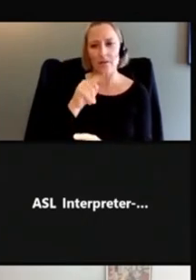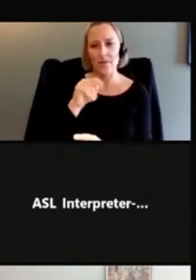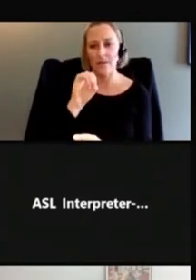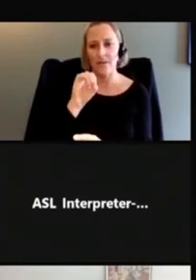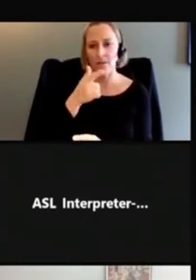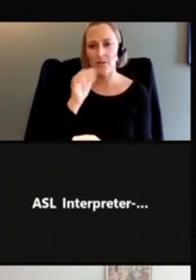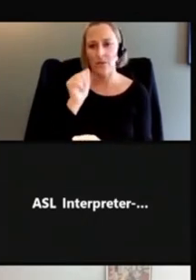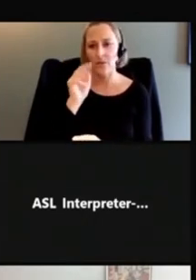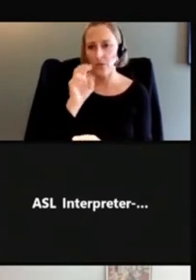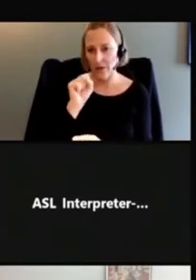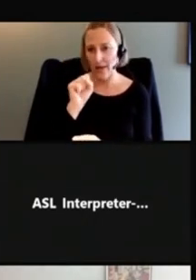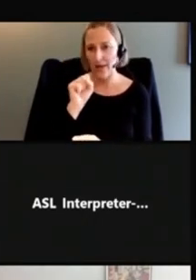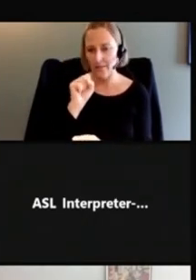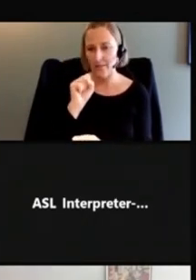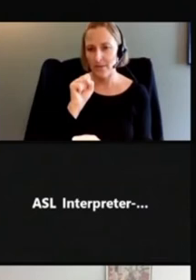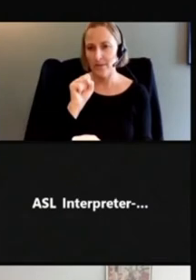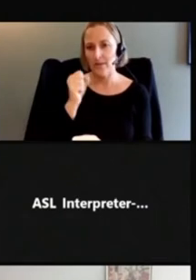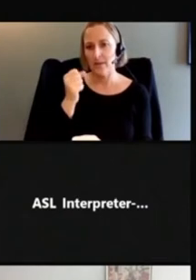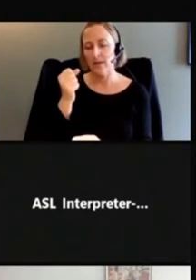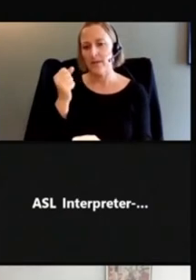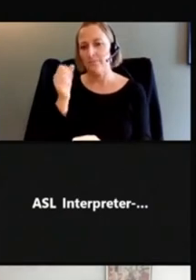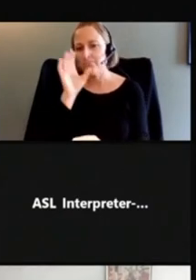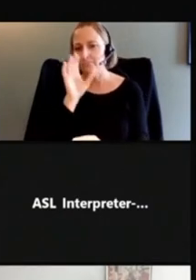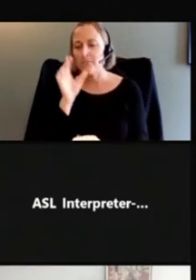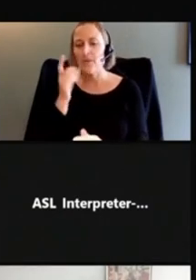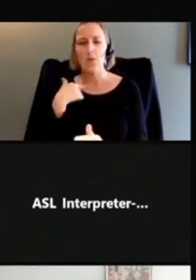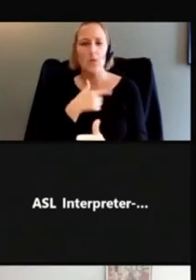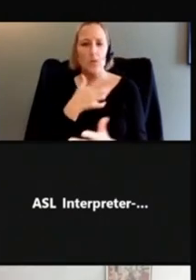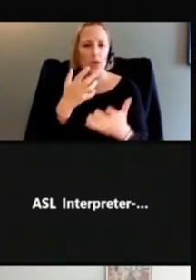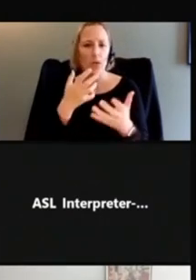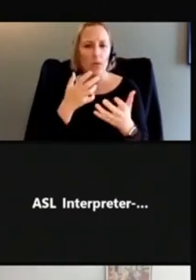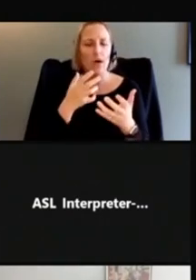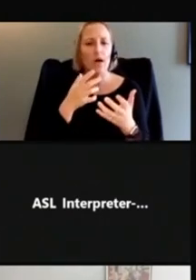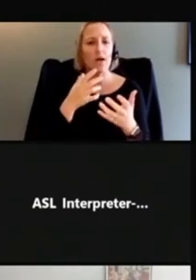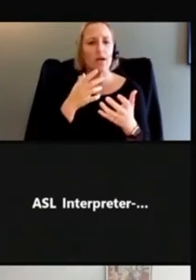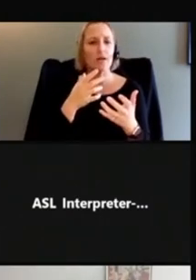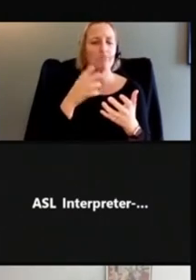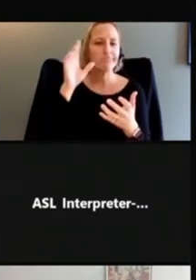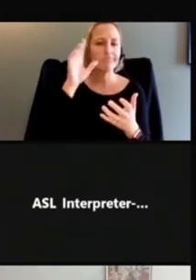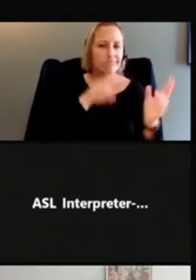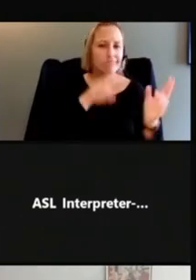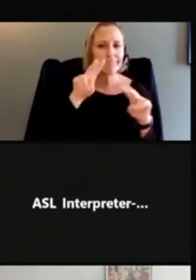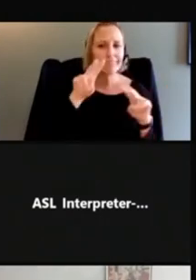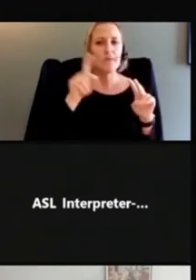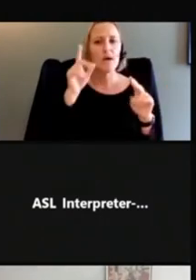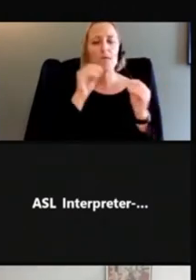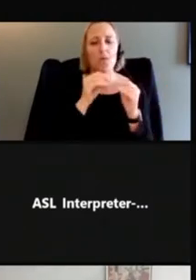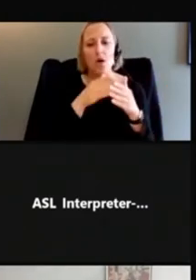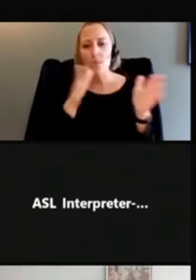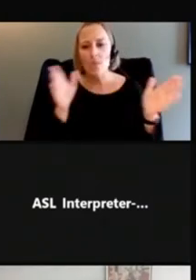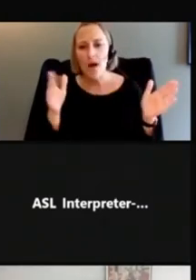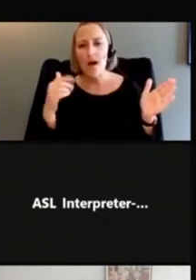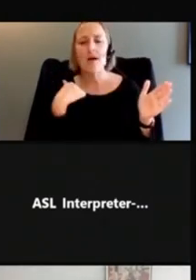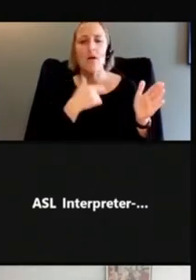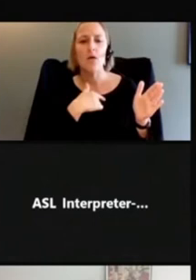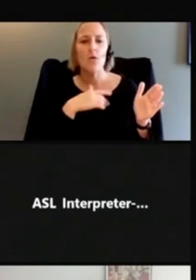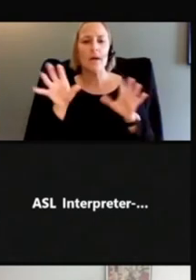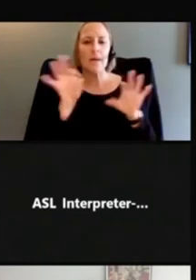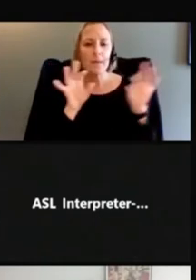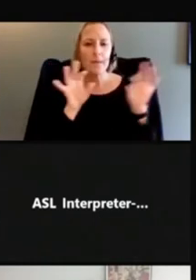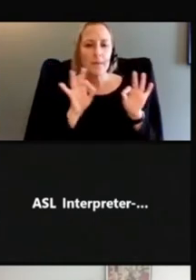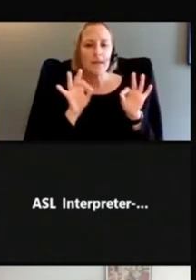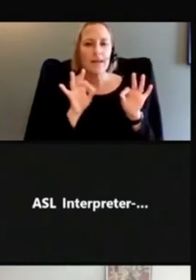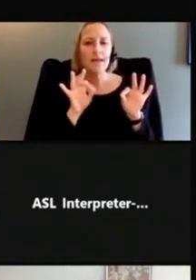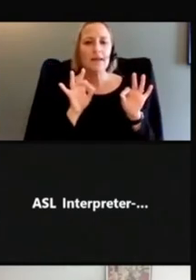level, we were trying to look at pictograms pretty universally. So we were picking pictograms from languages and countries that